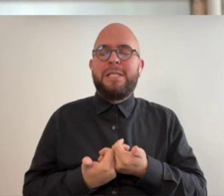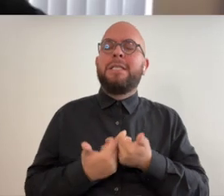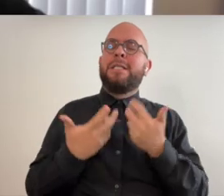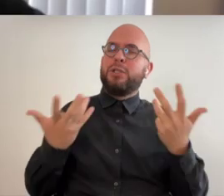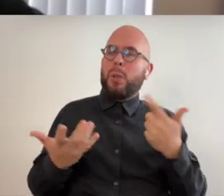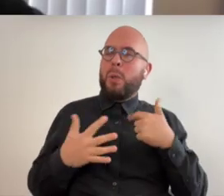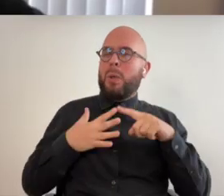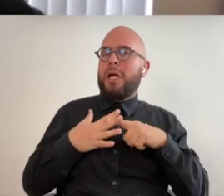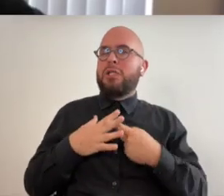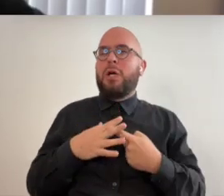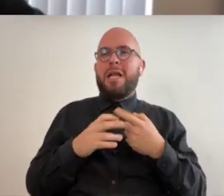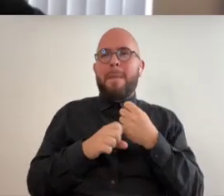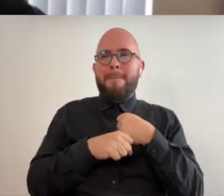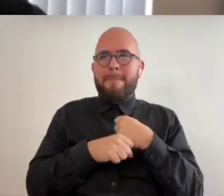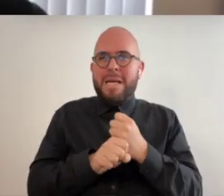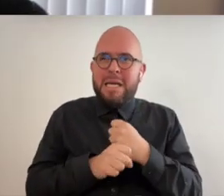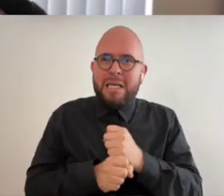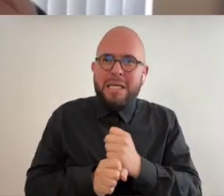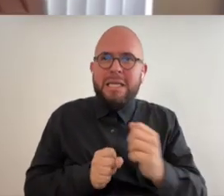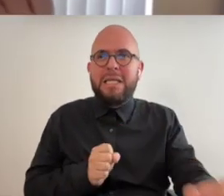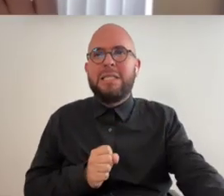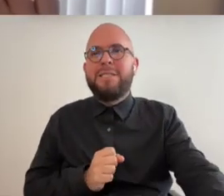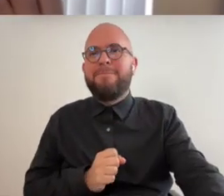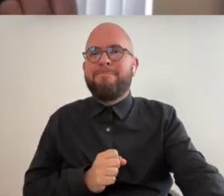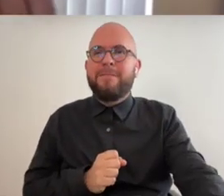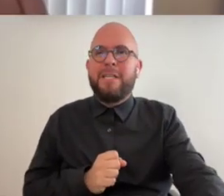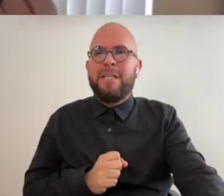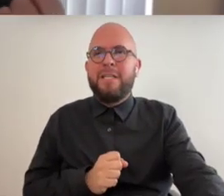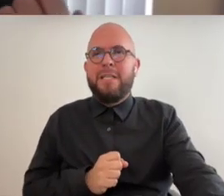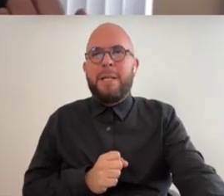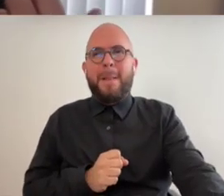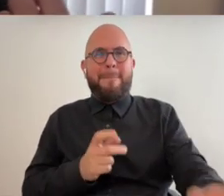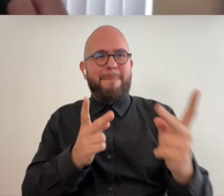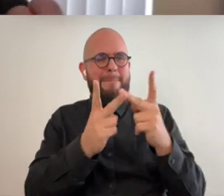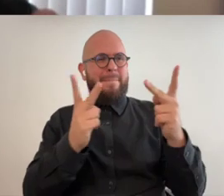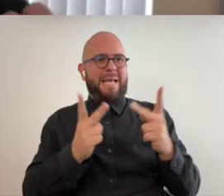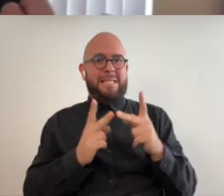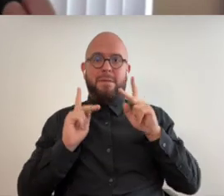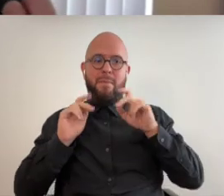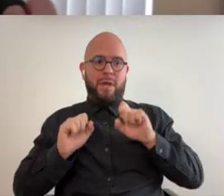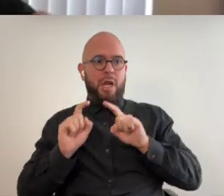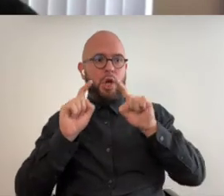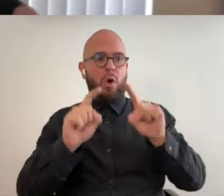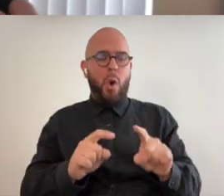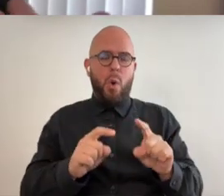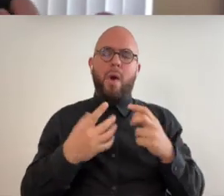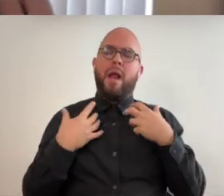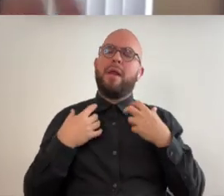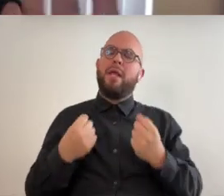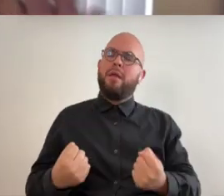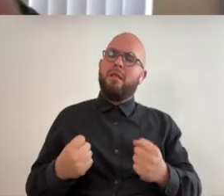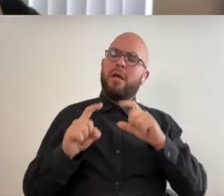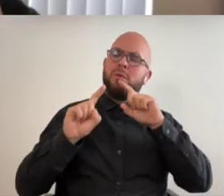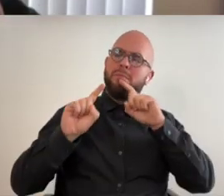i began wanting to create places where people could heal and respond and